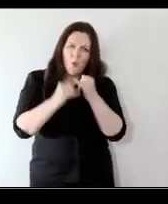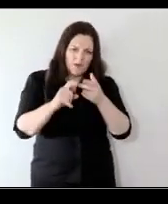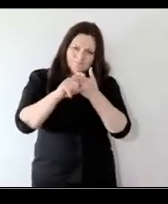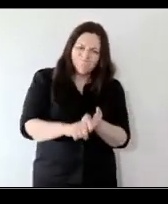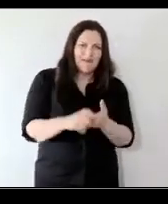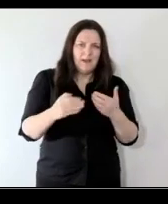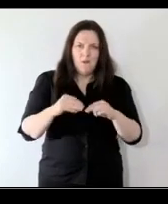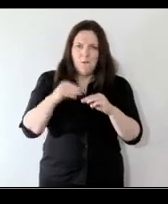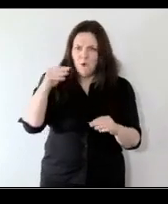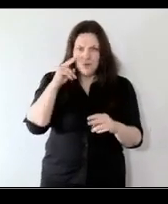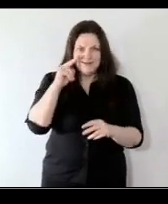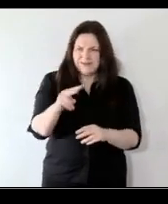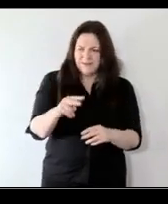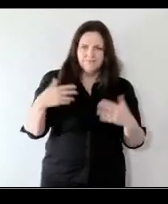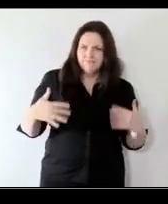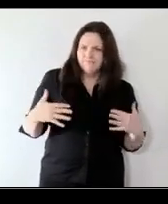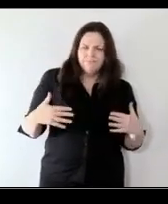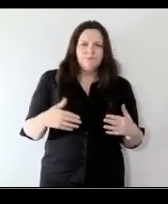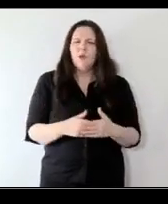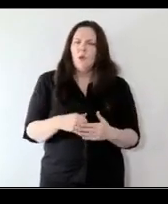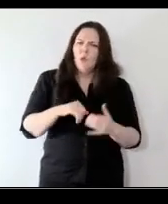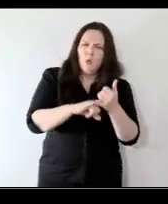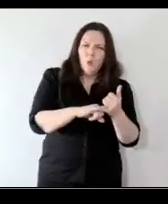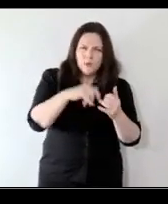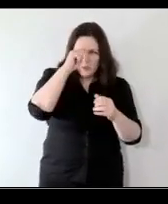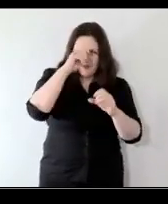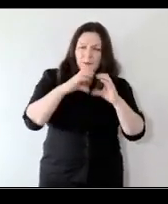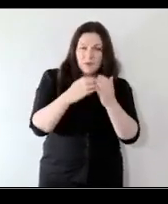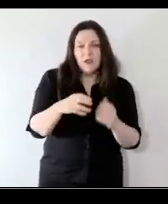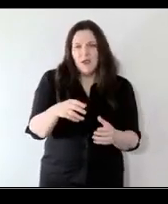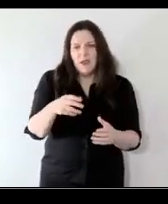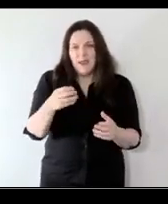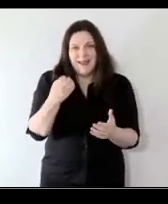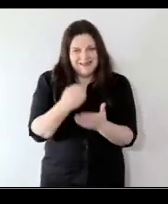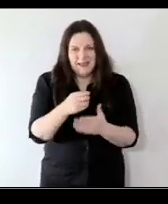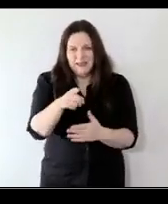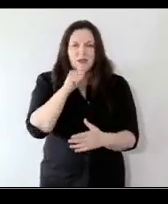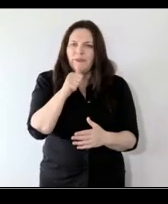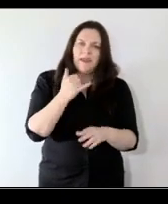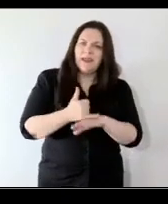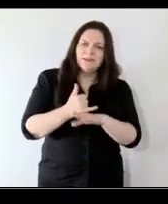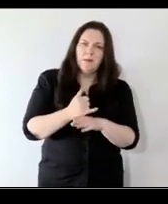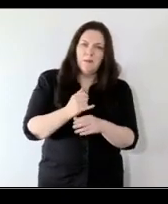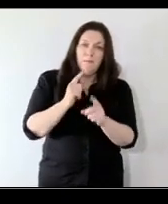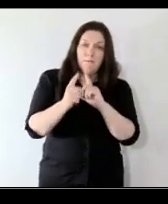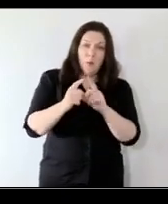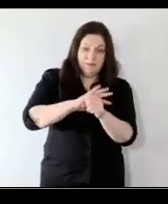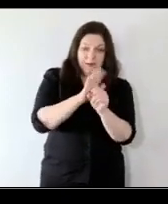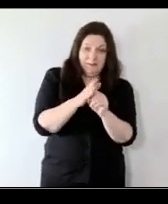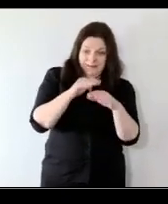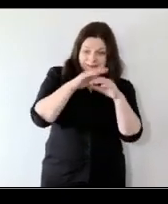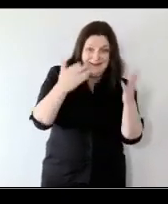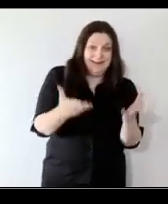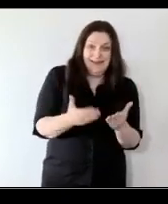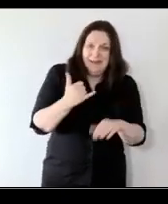widened further amplified who exactly do you think are the communities and I take your point we're not yet in the post pandemic world so we're only of this moment